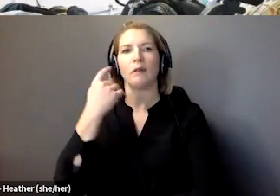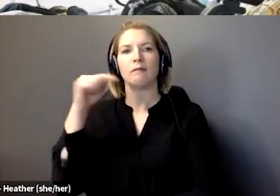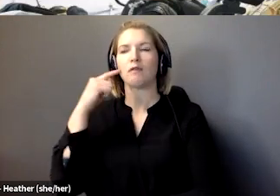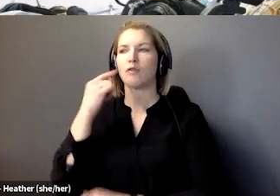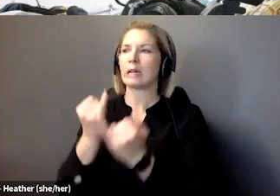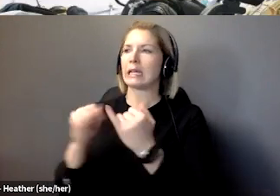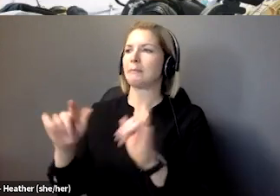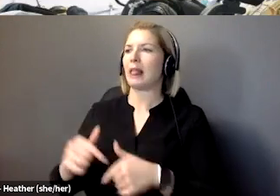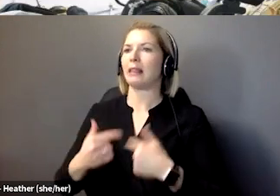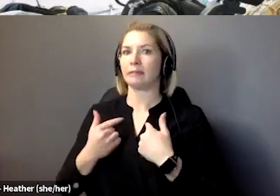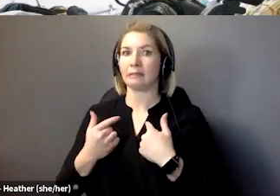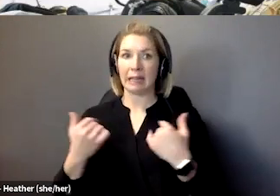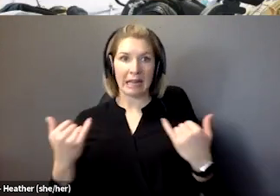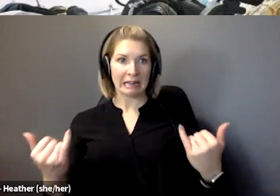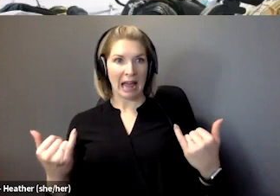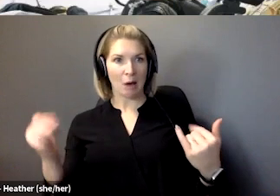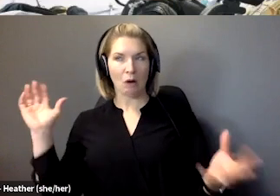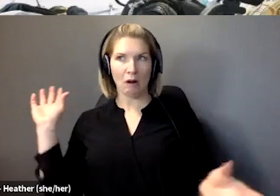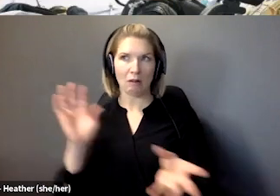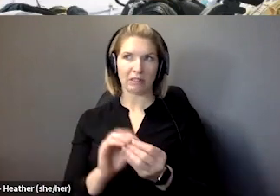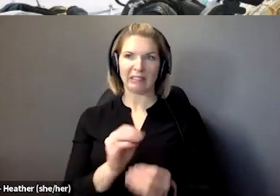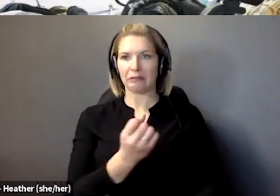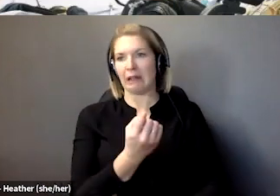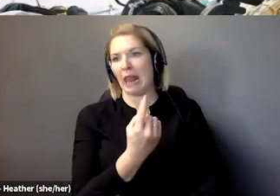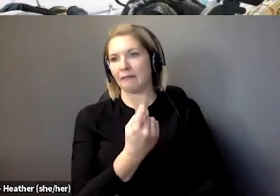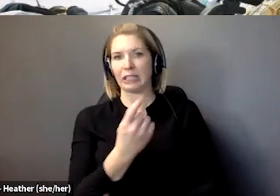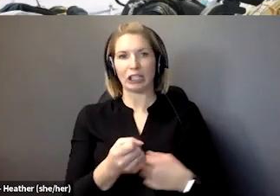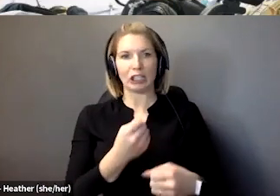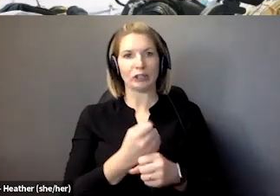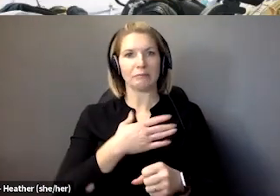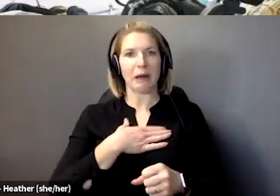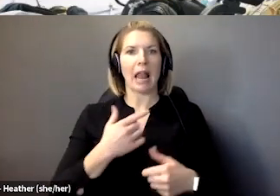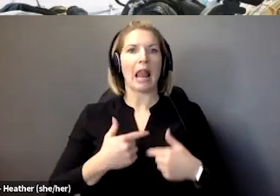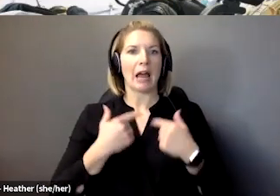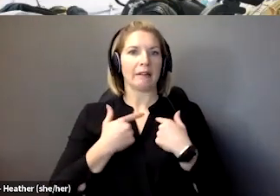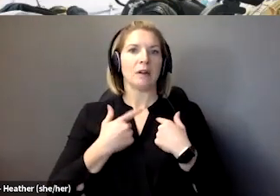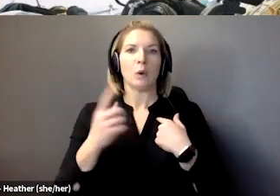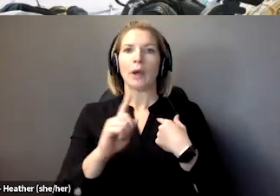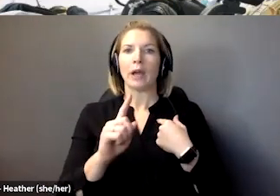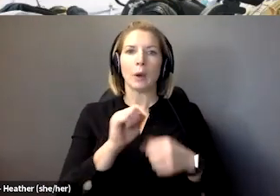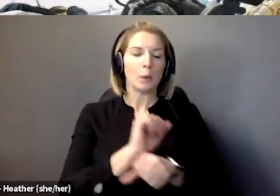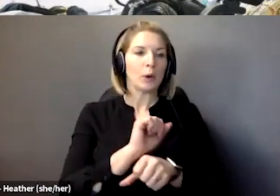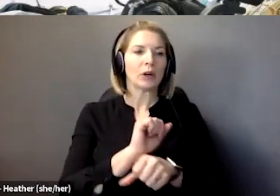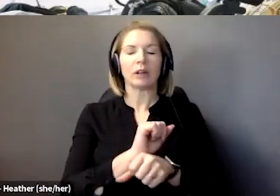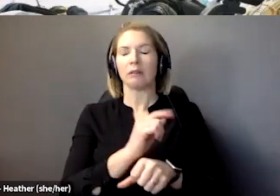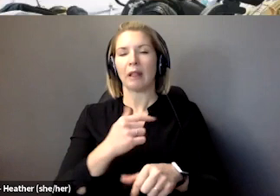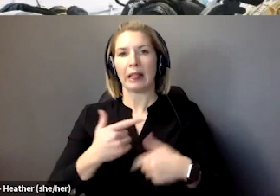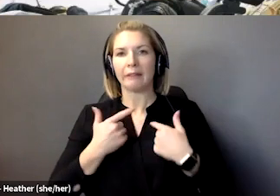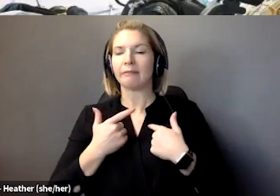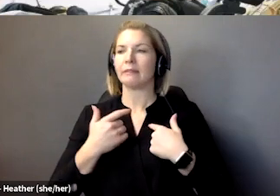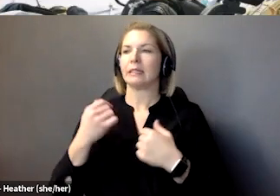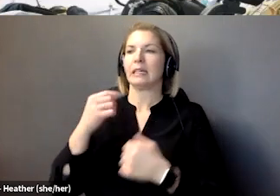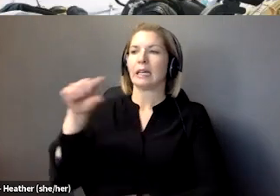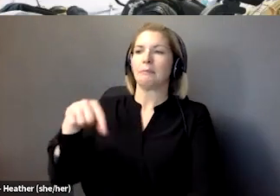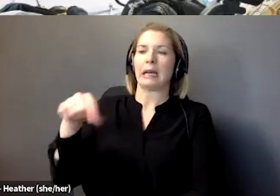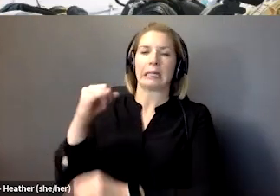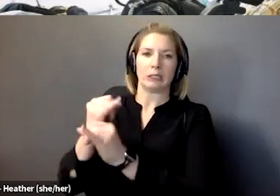years of my life into an institution, a long-term care facility in Quebec. Jonathan. had to